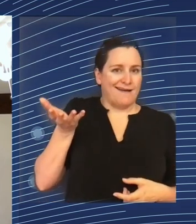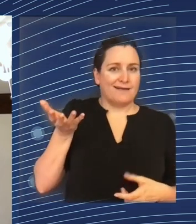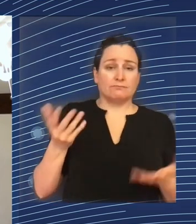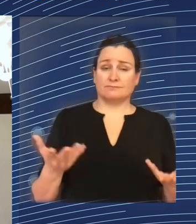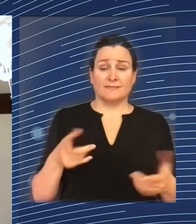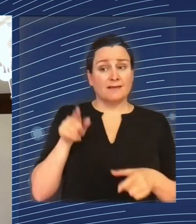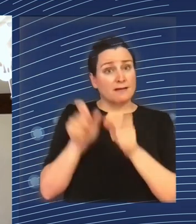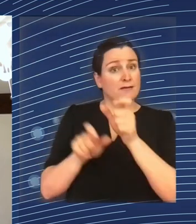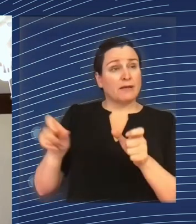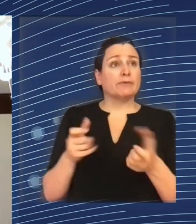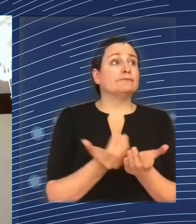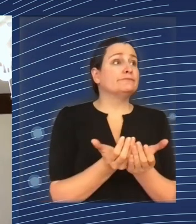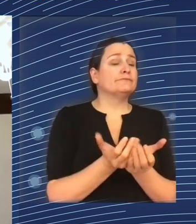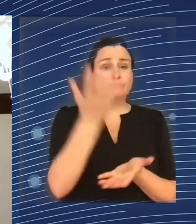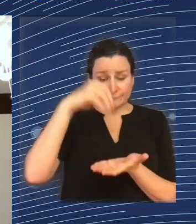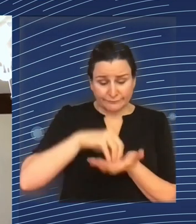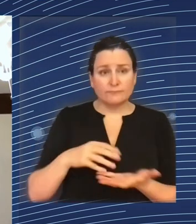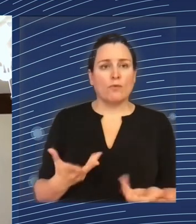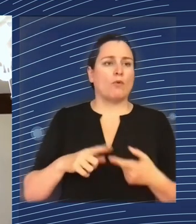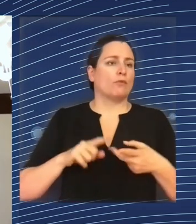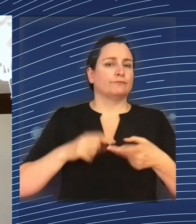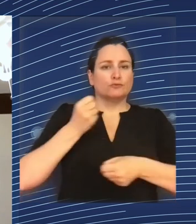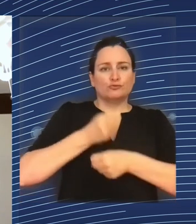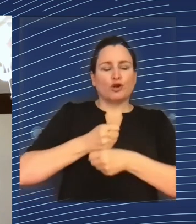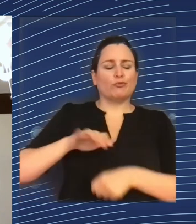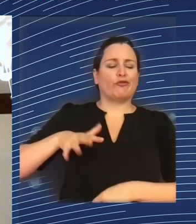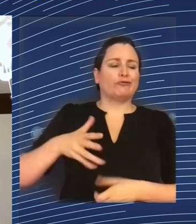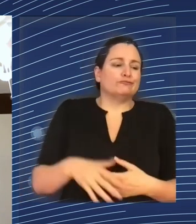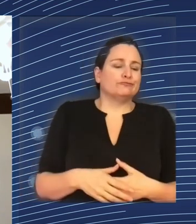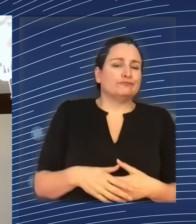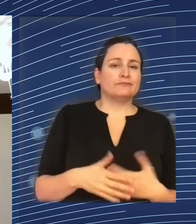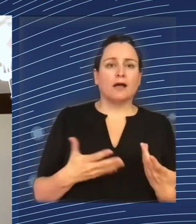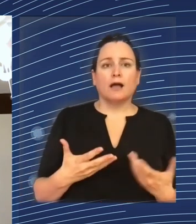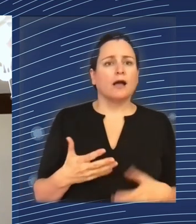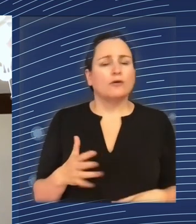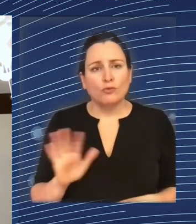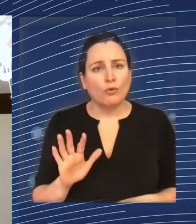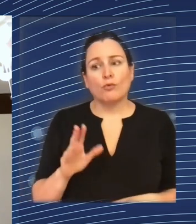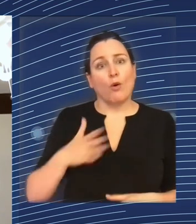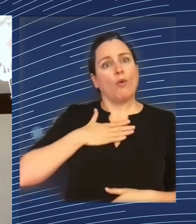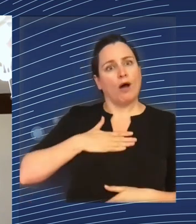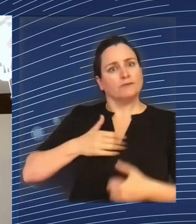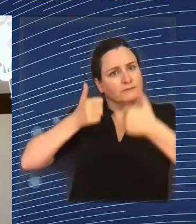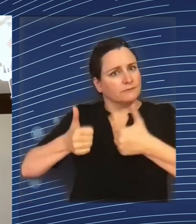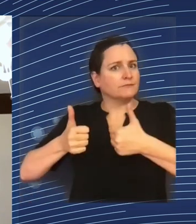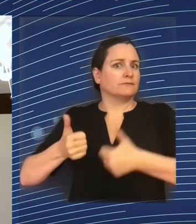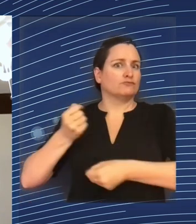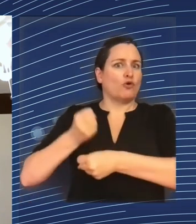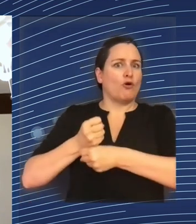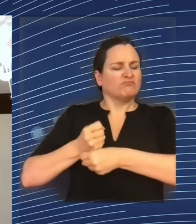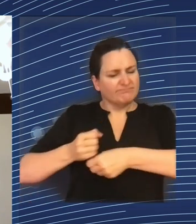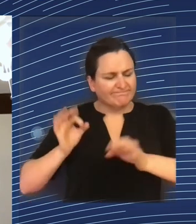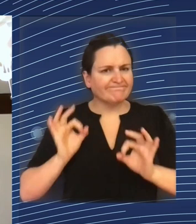They don't want to just have very bad jobs or no jobs and have a compensatory income. But we know that's possible